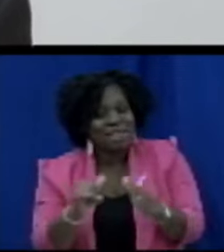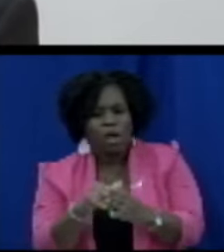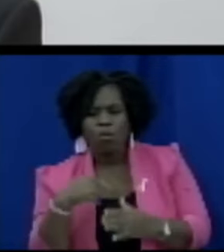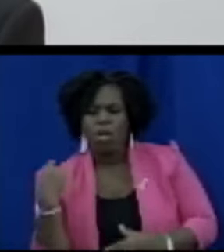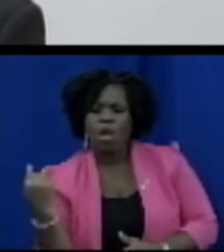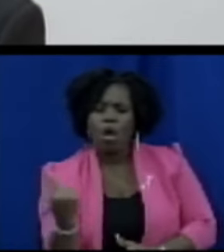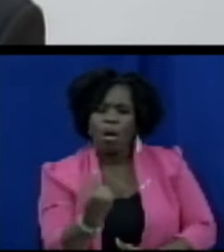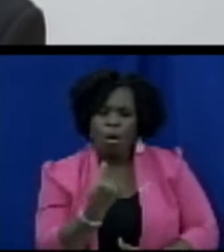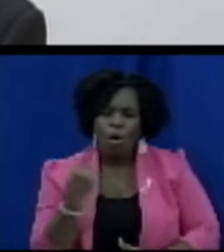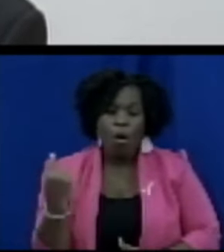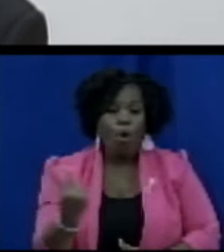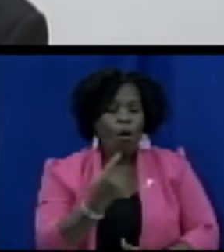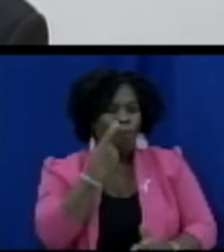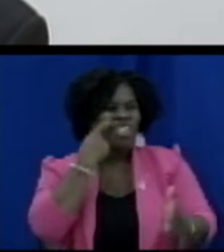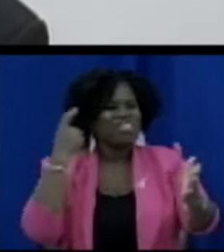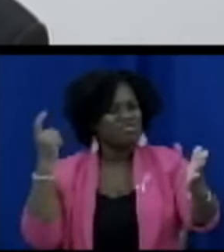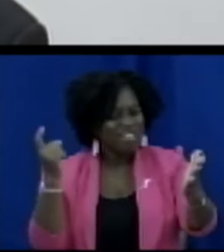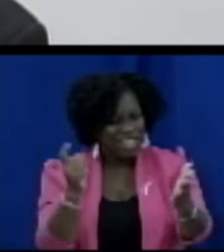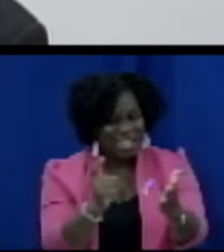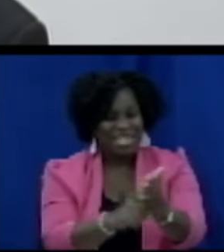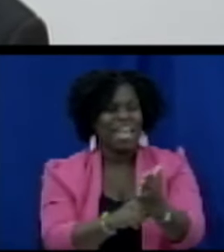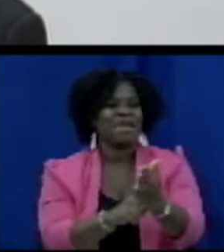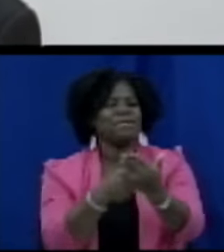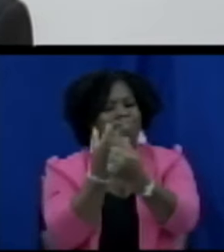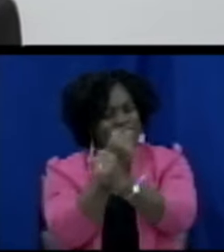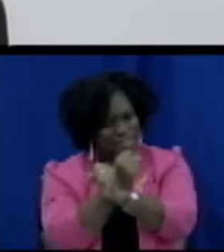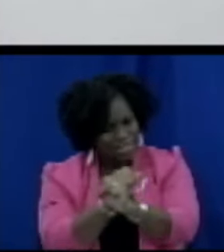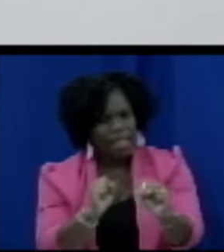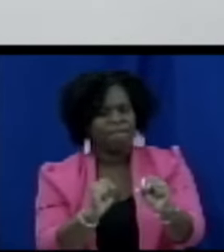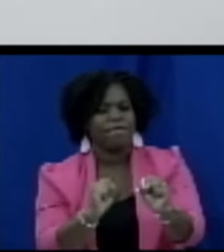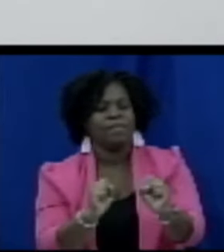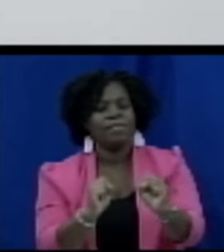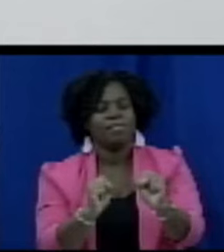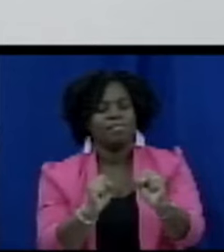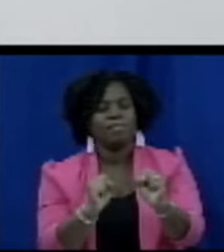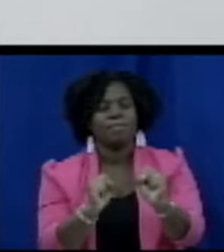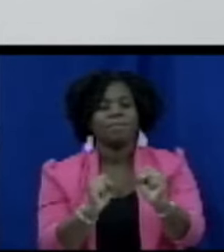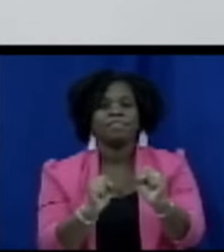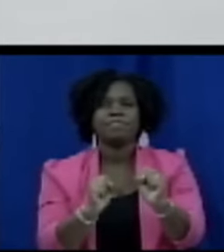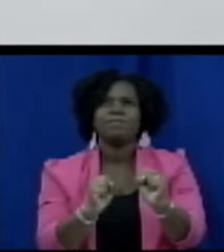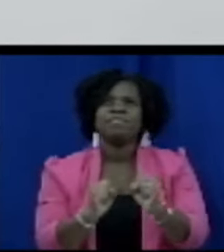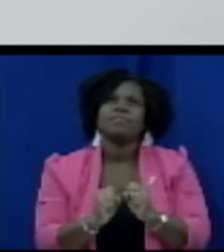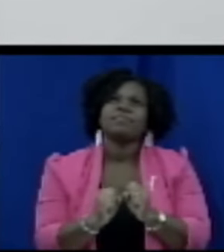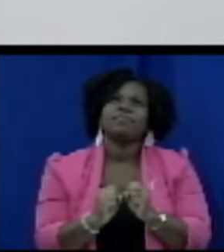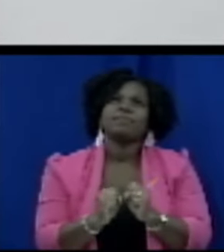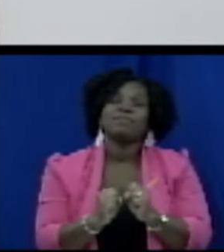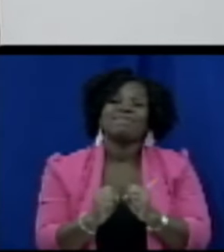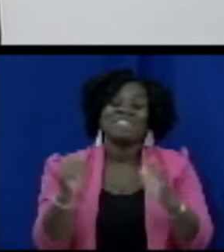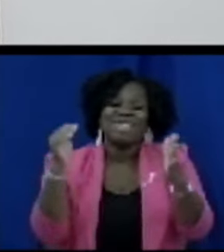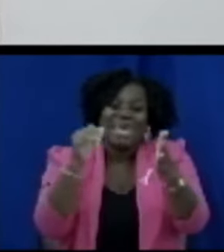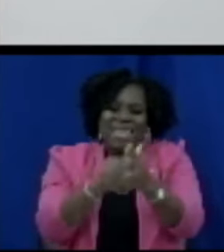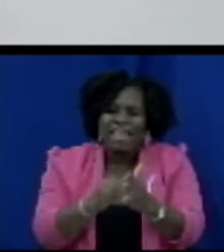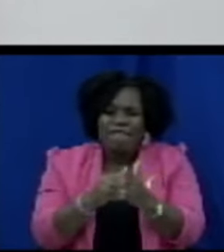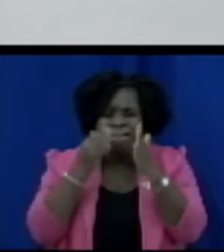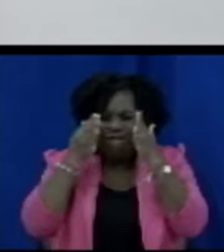recognize safety I go back to trust because